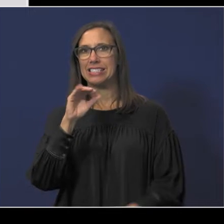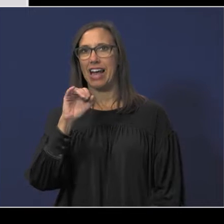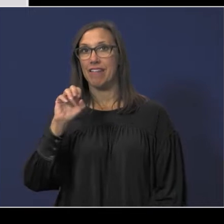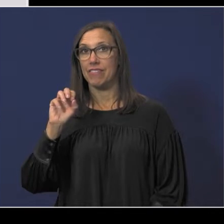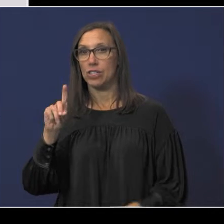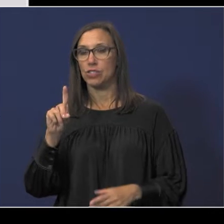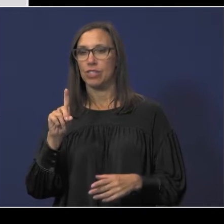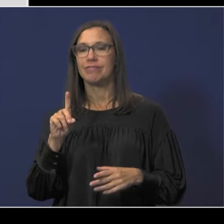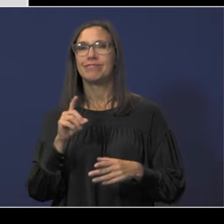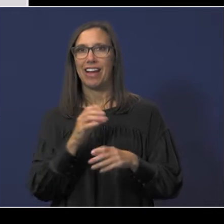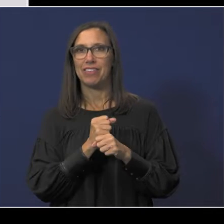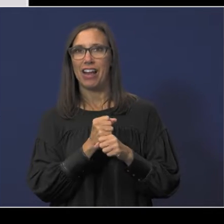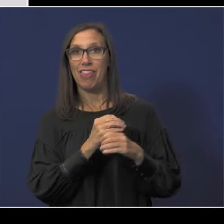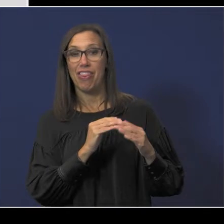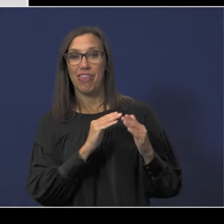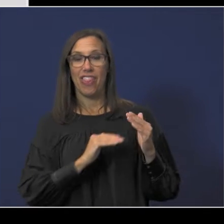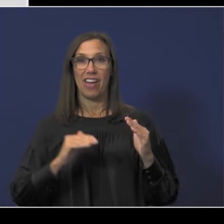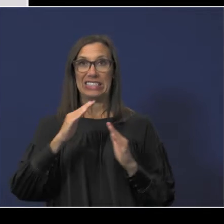the highest rating of superior.